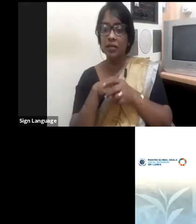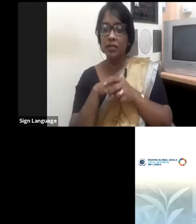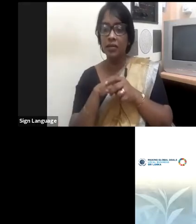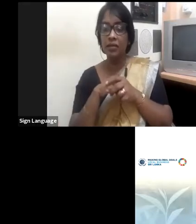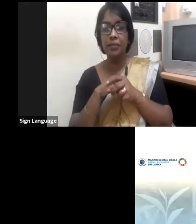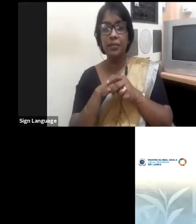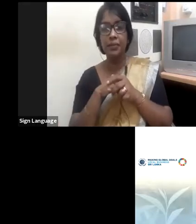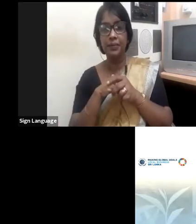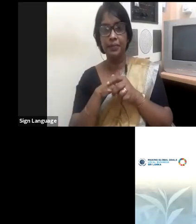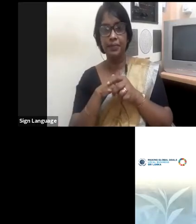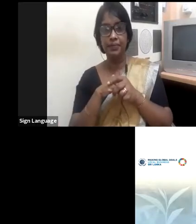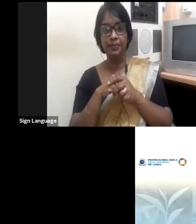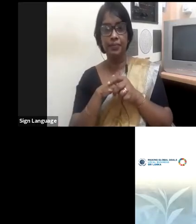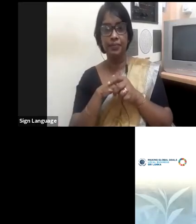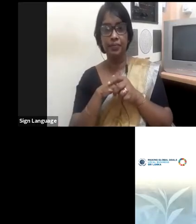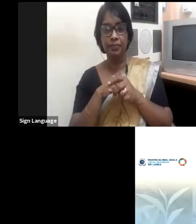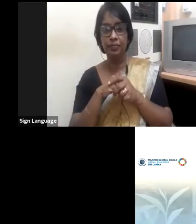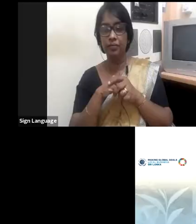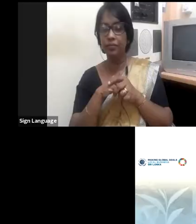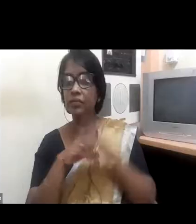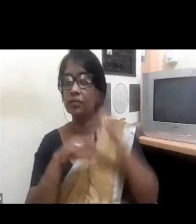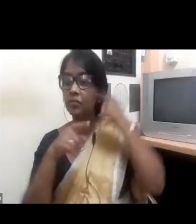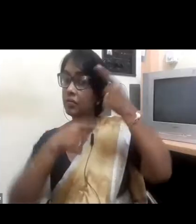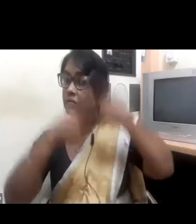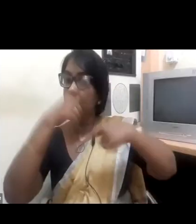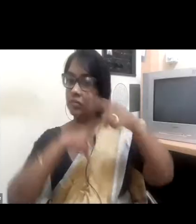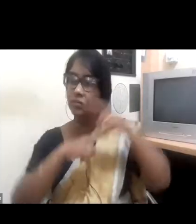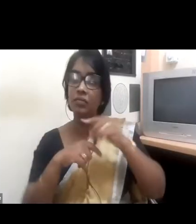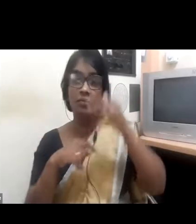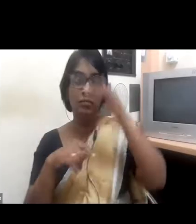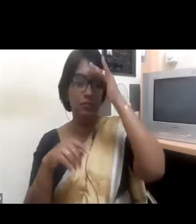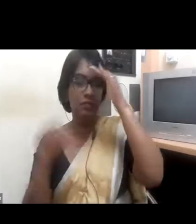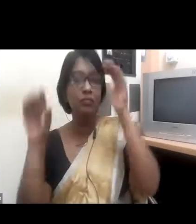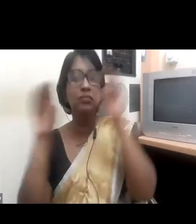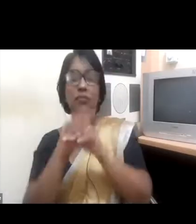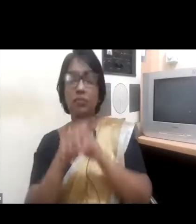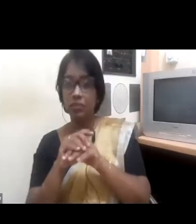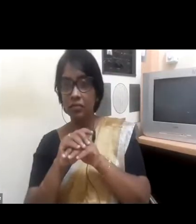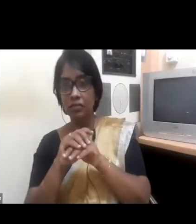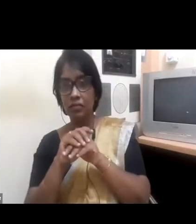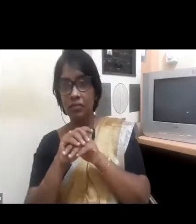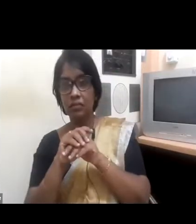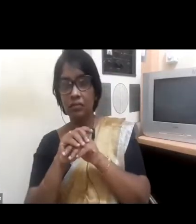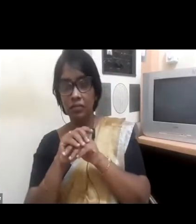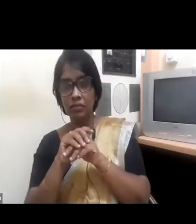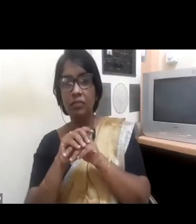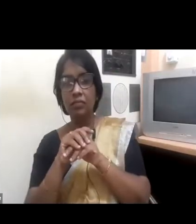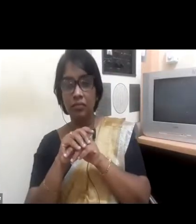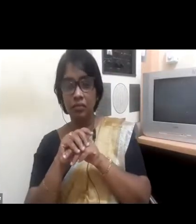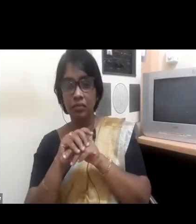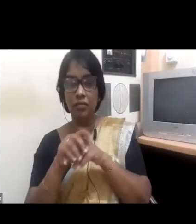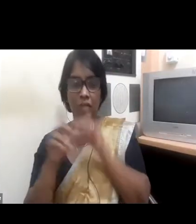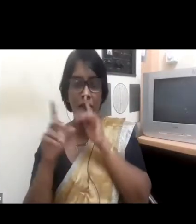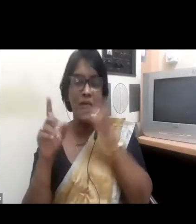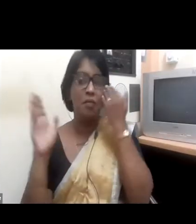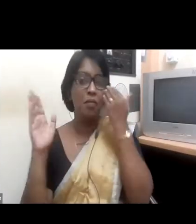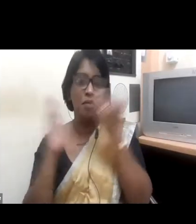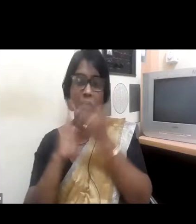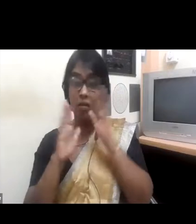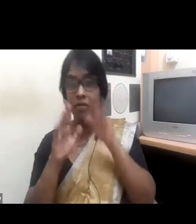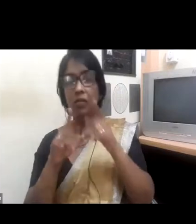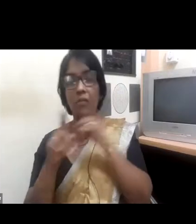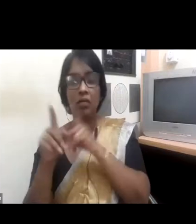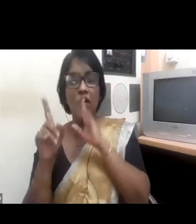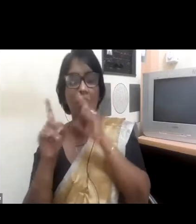the leadership and the board to advocate for gender equality. And you spoke about some interesting interventions